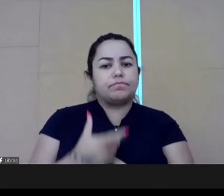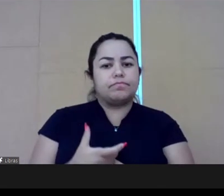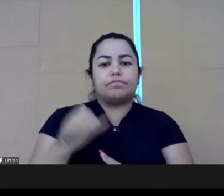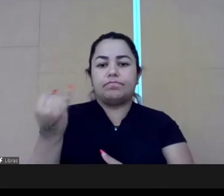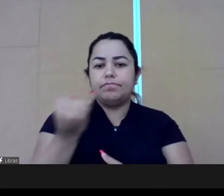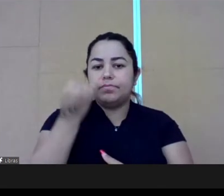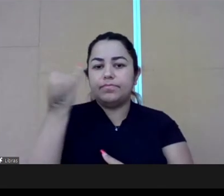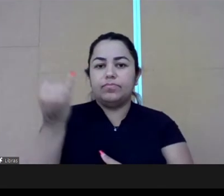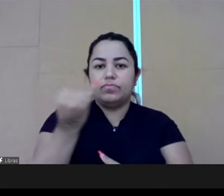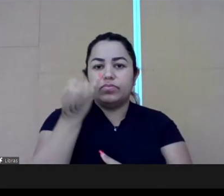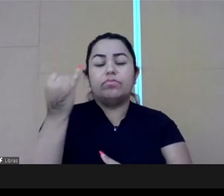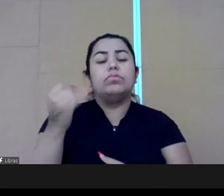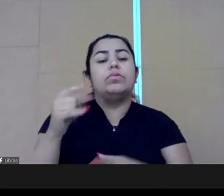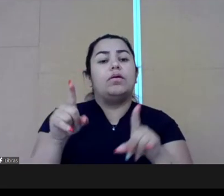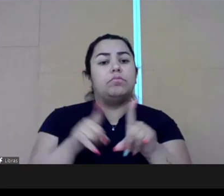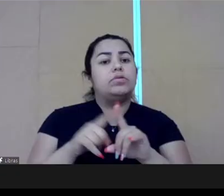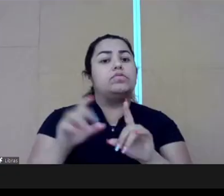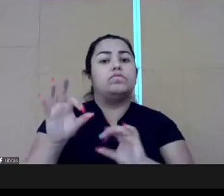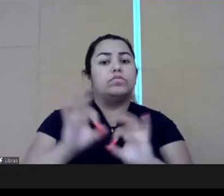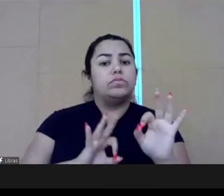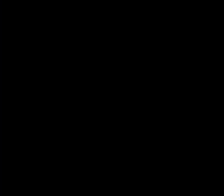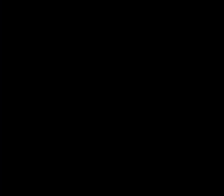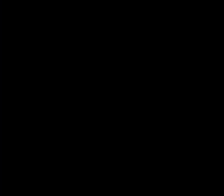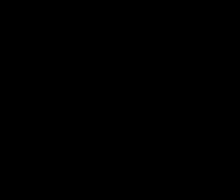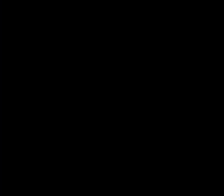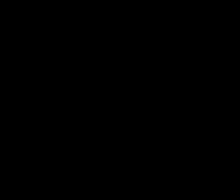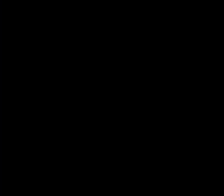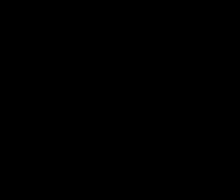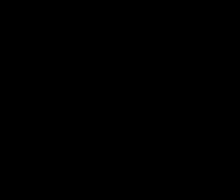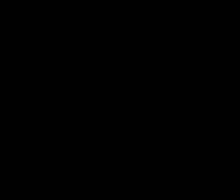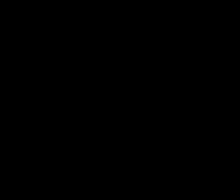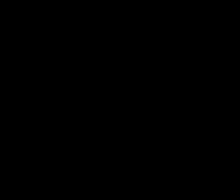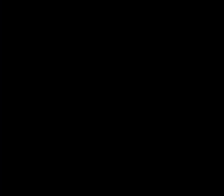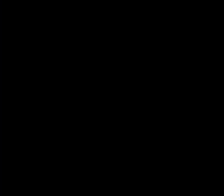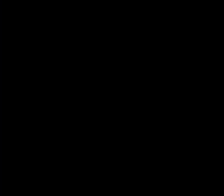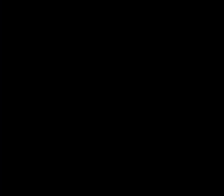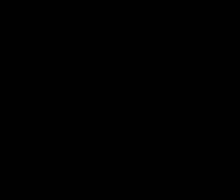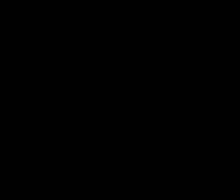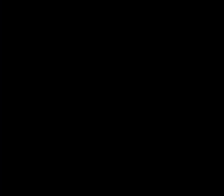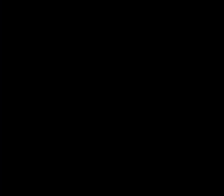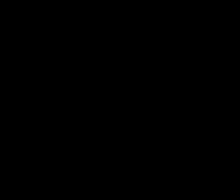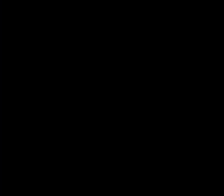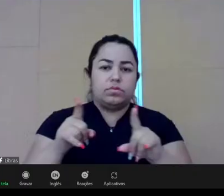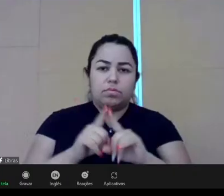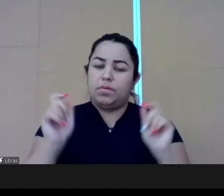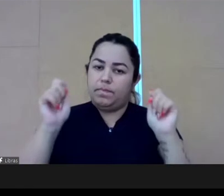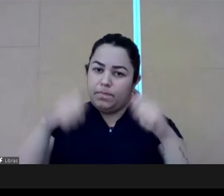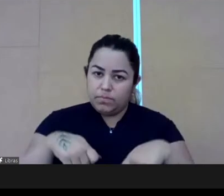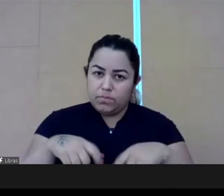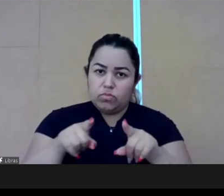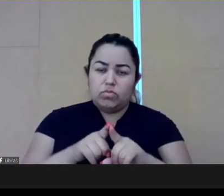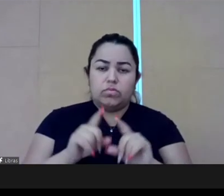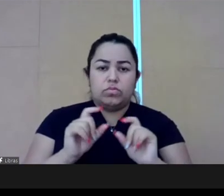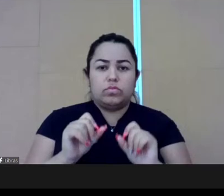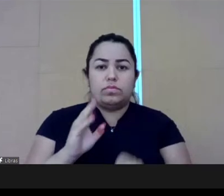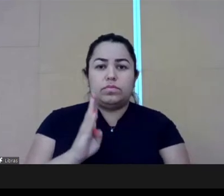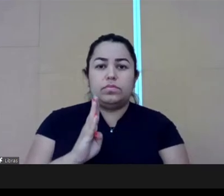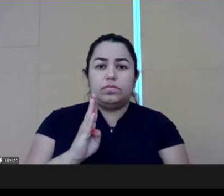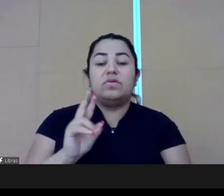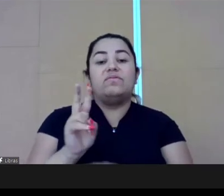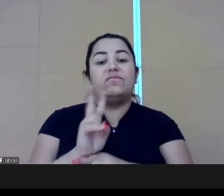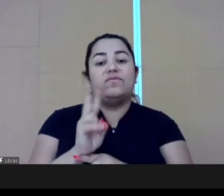lose their profile, but they at the same time be in harmony with the environment. So they,